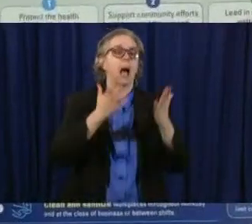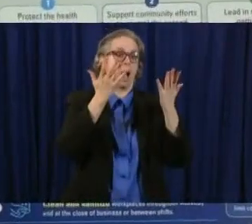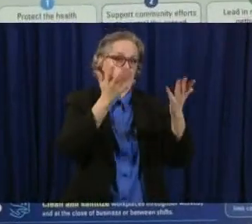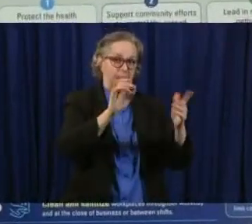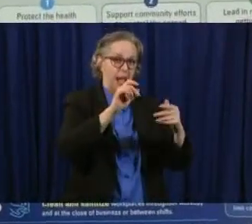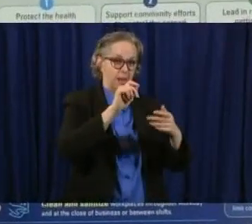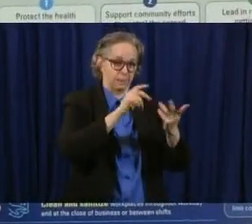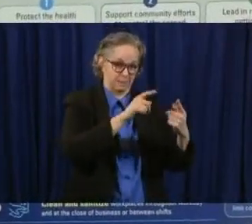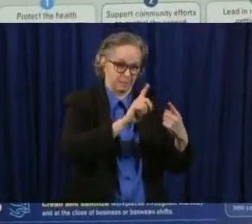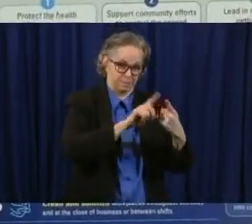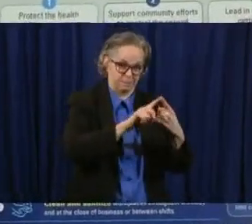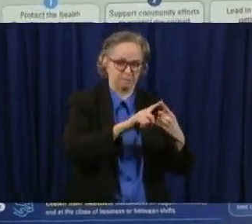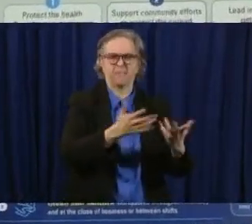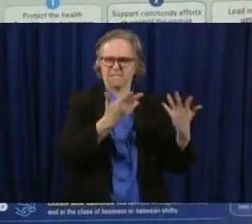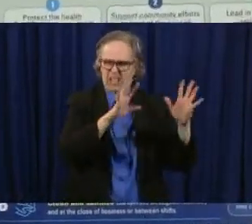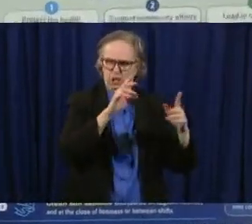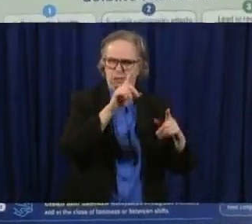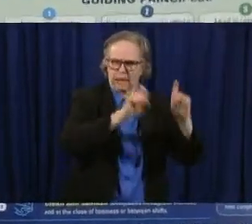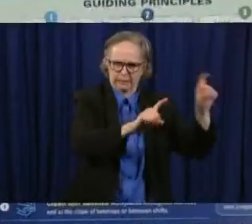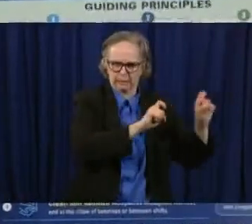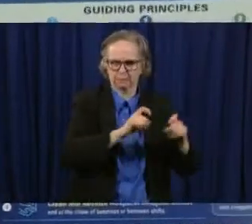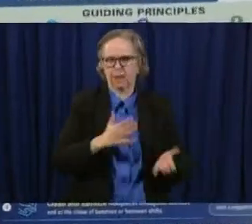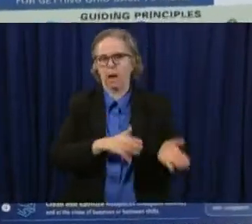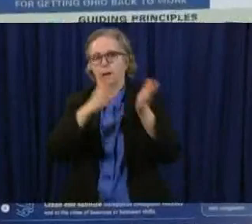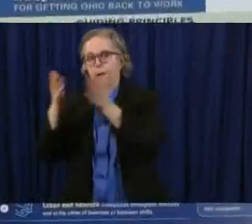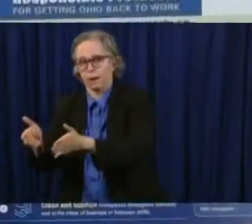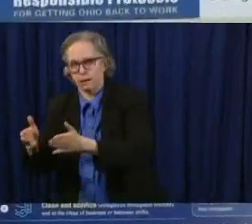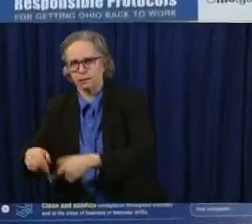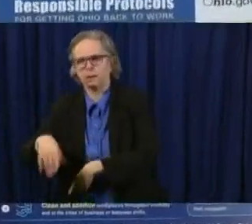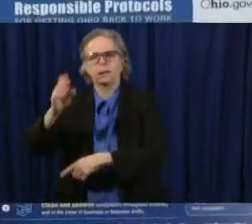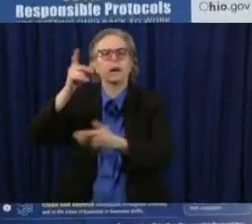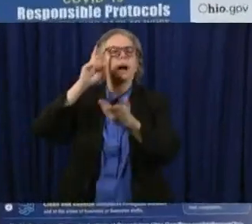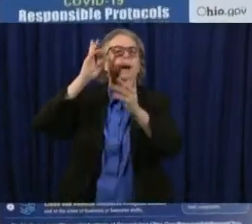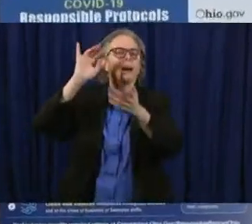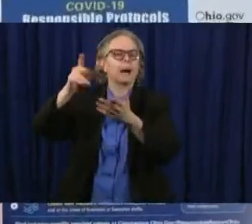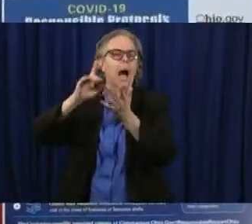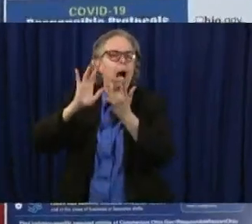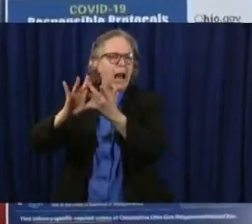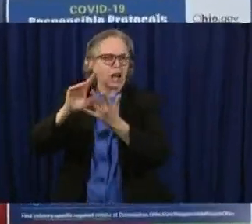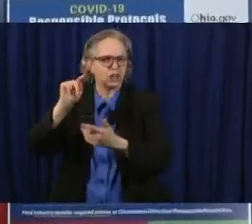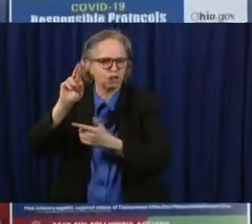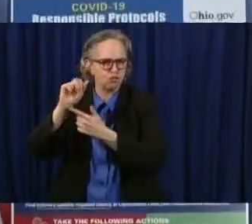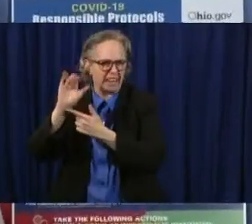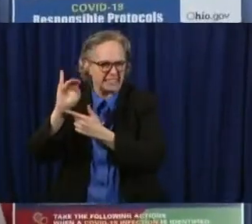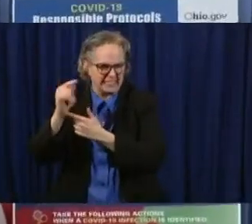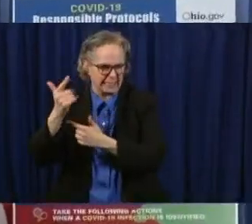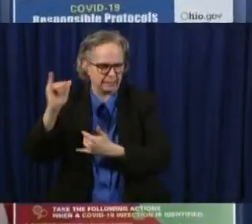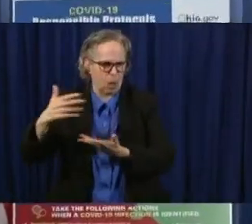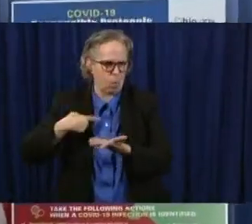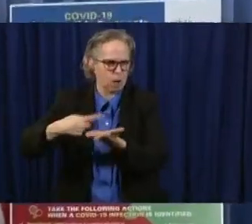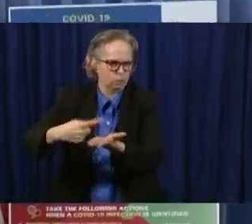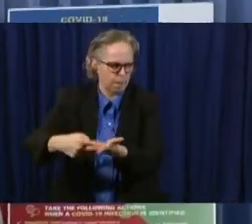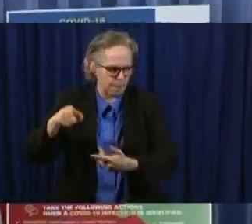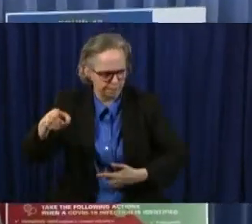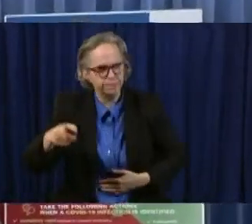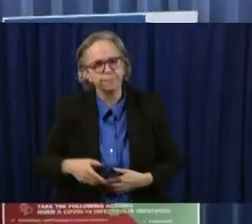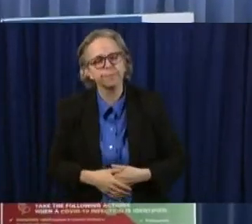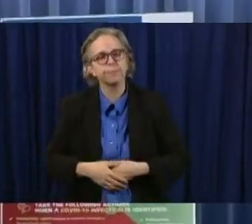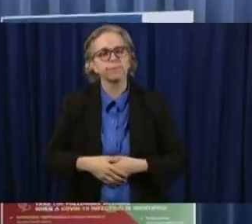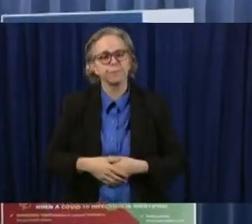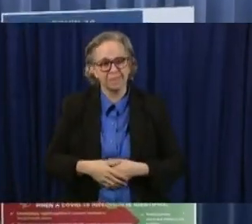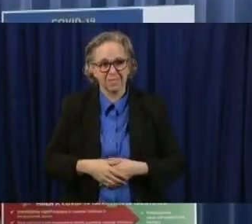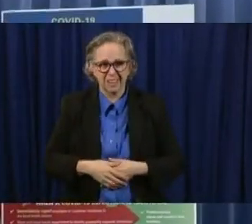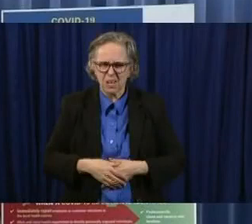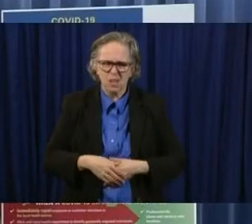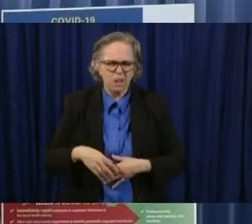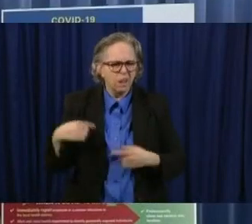tracing and testing go together. The tracing as the doctor explained it last week is something that health departments have done